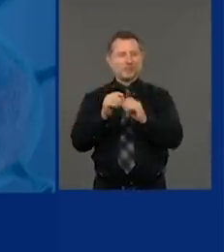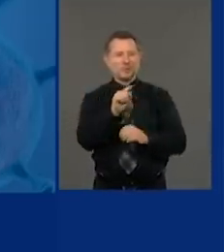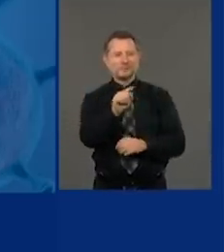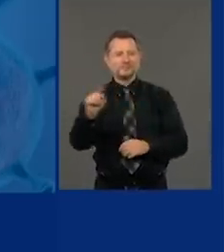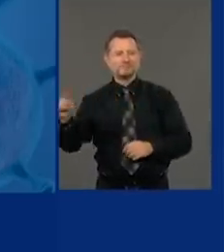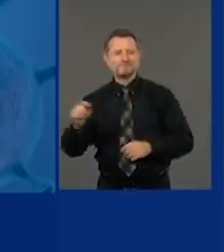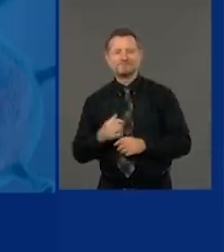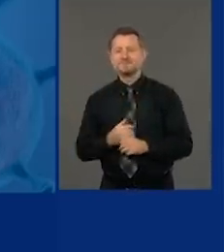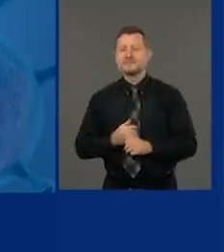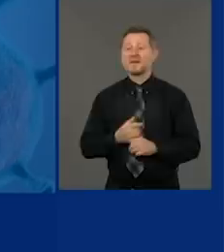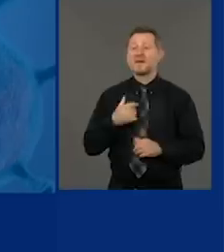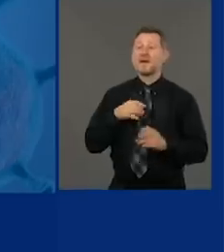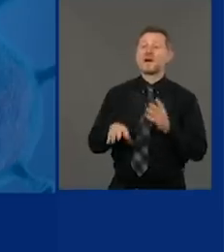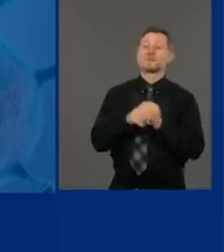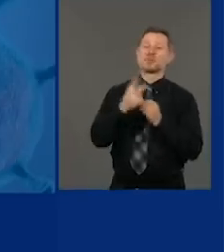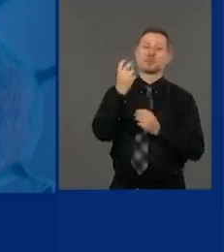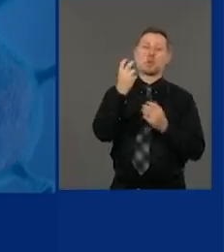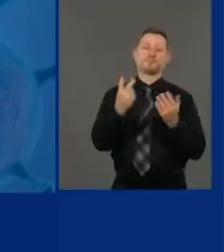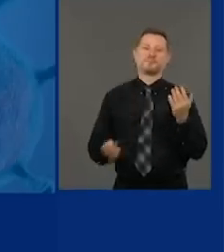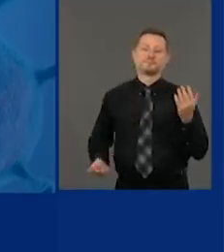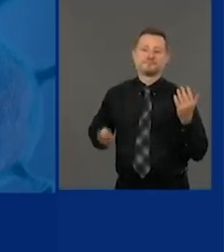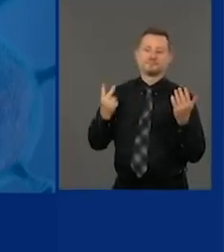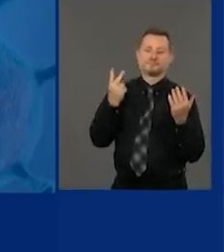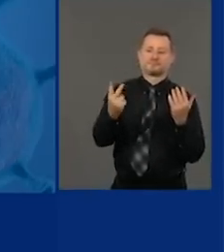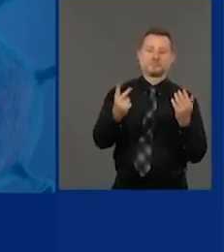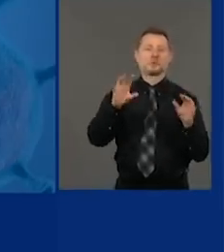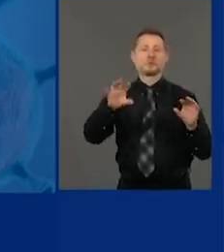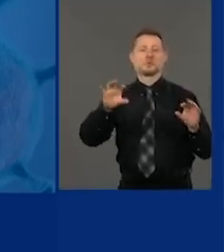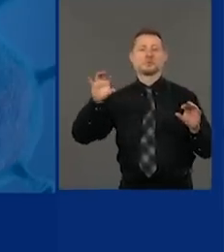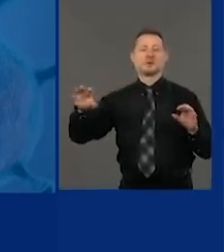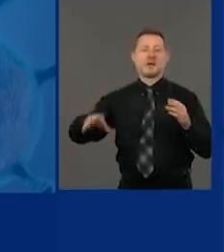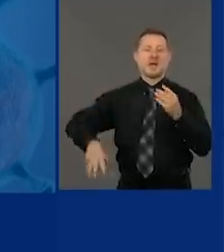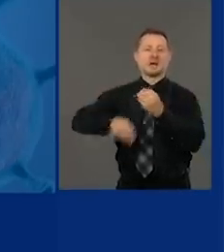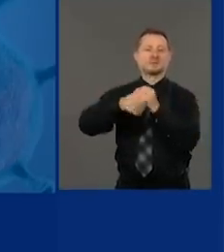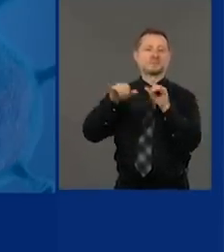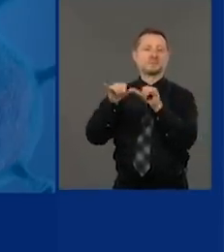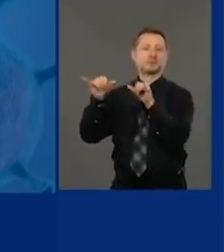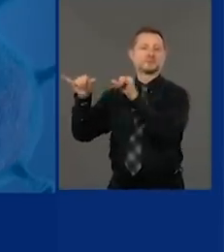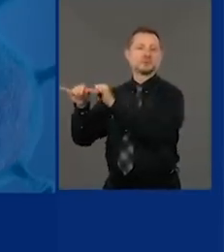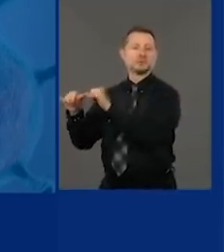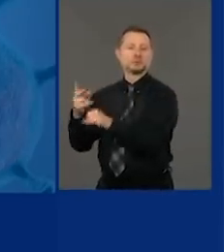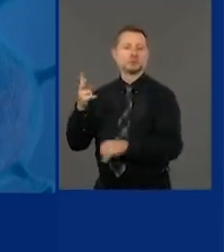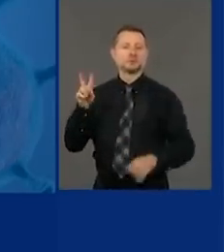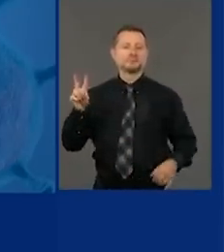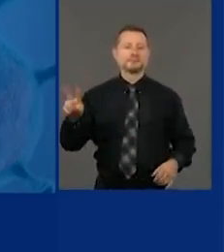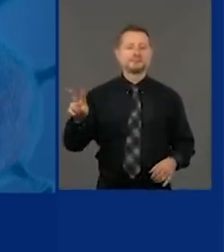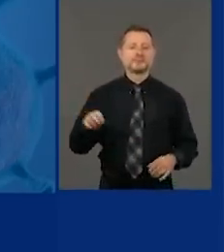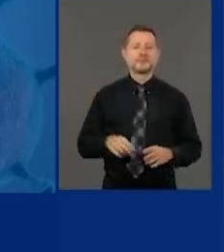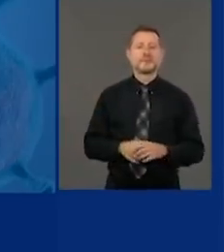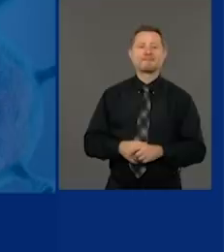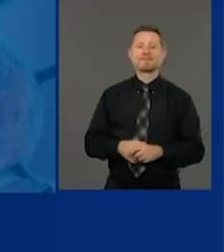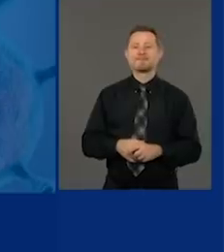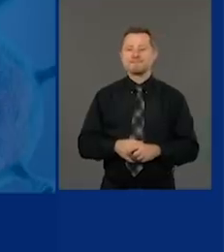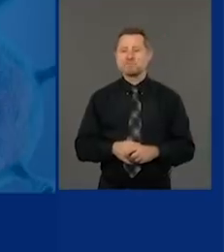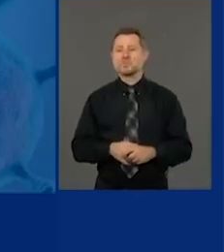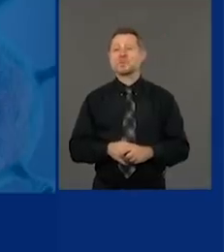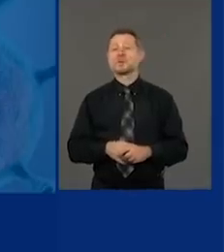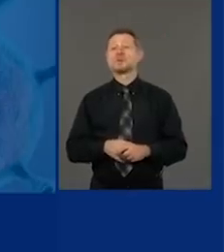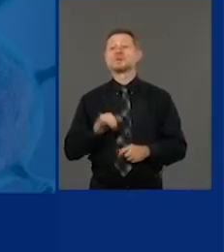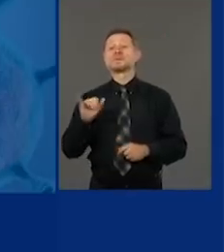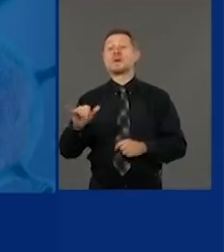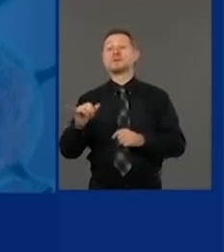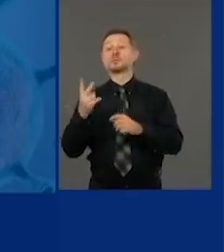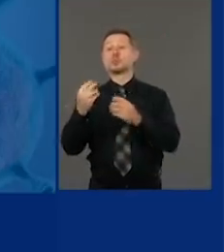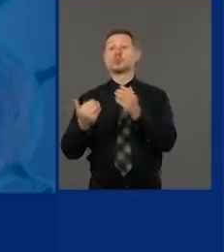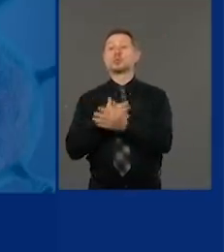have to add two additional measures or dials to the valve. One is now you have to watch the effect of